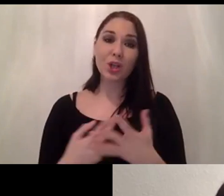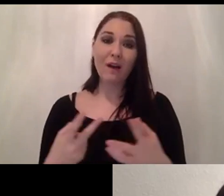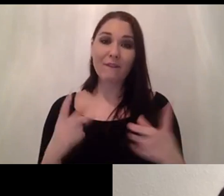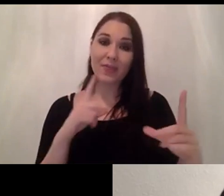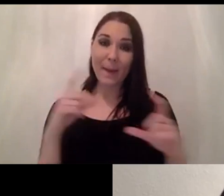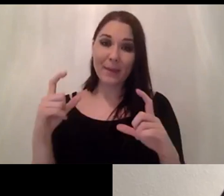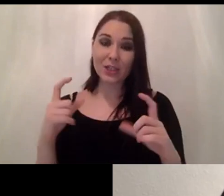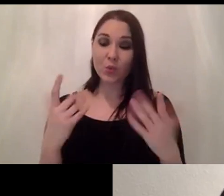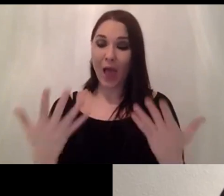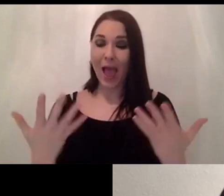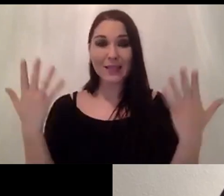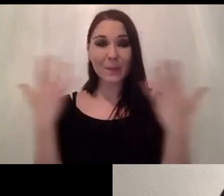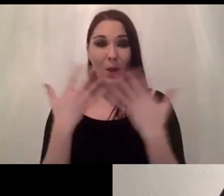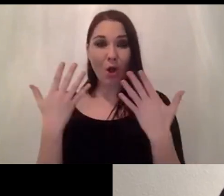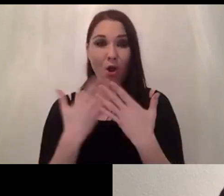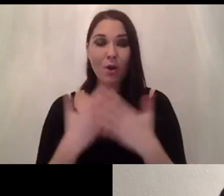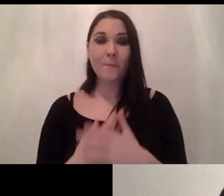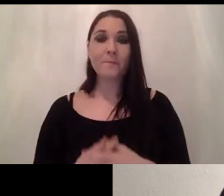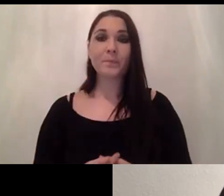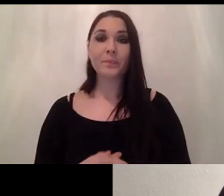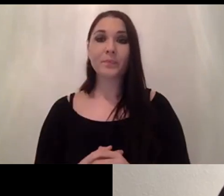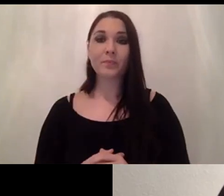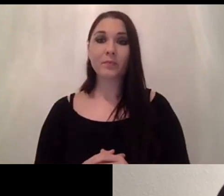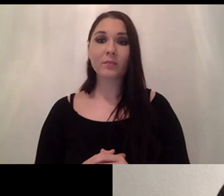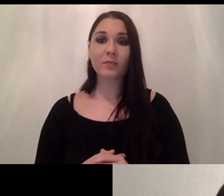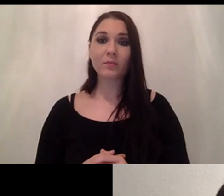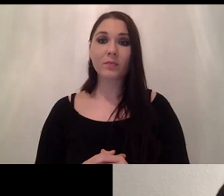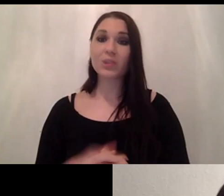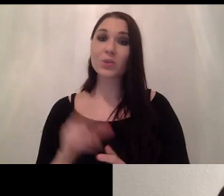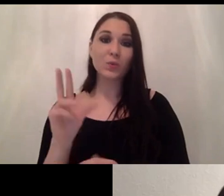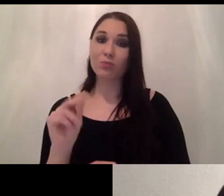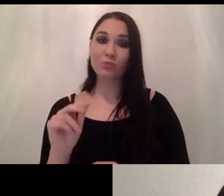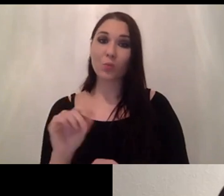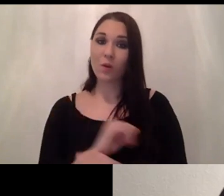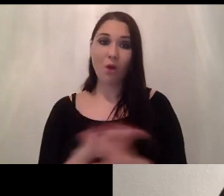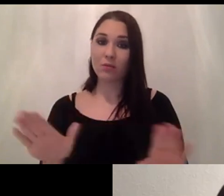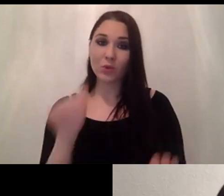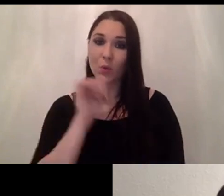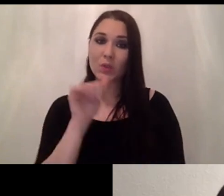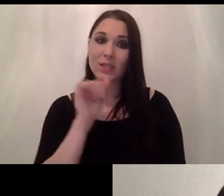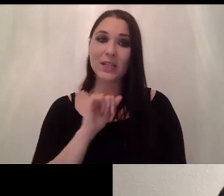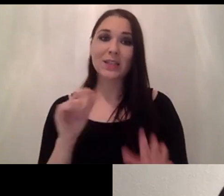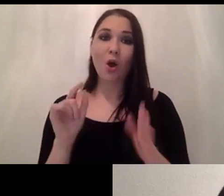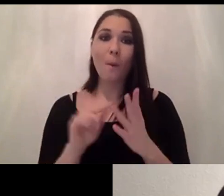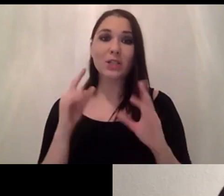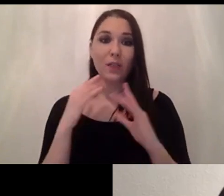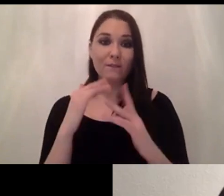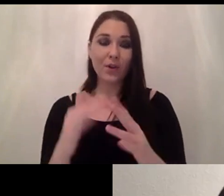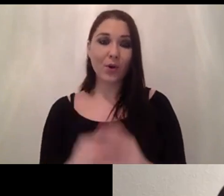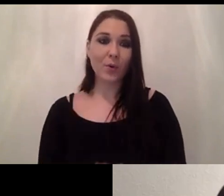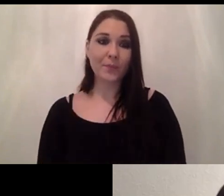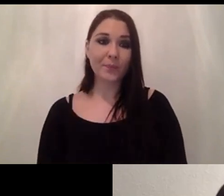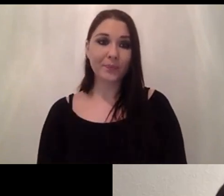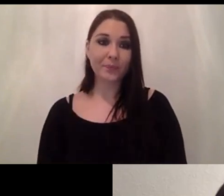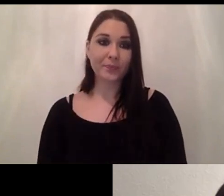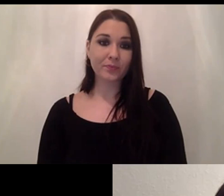are blurred so short we are not using optical flow excellent um next question for